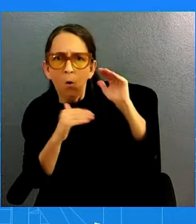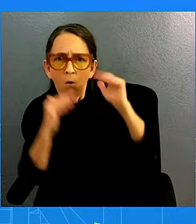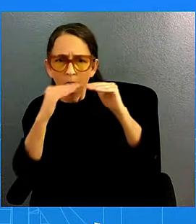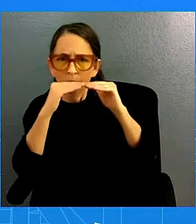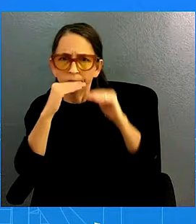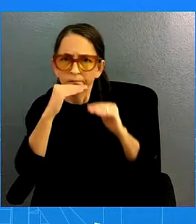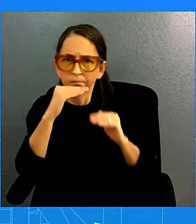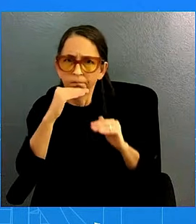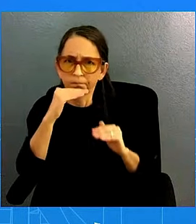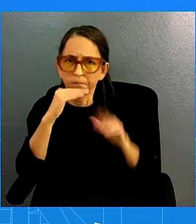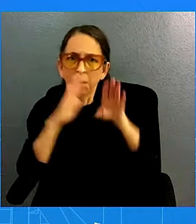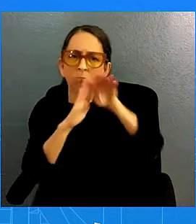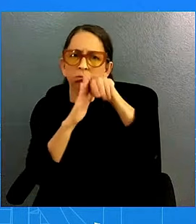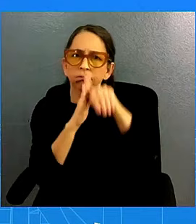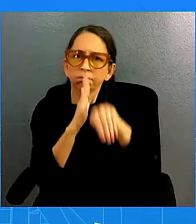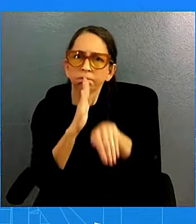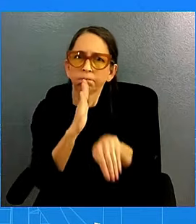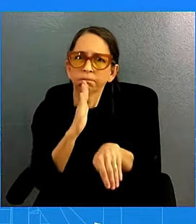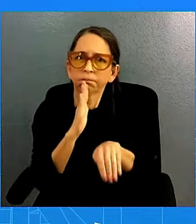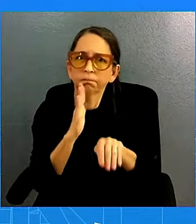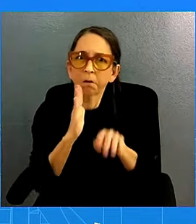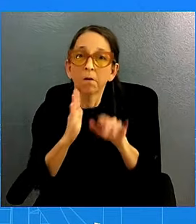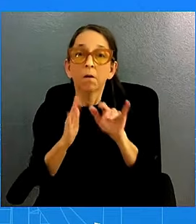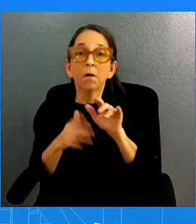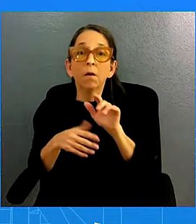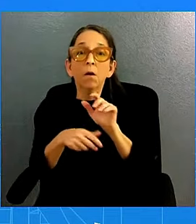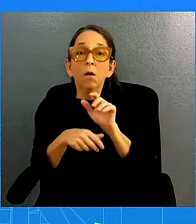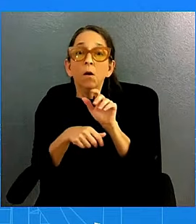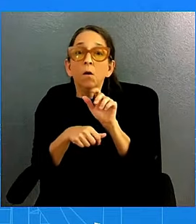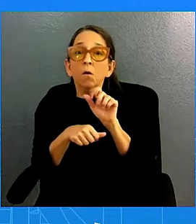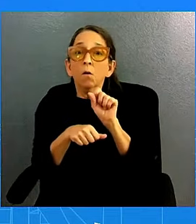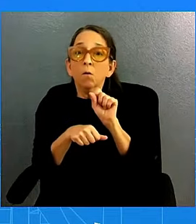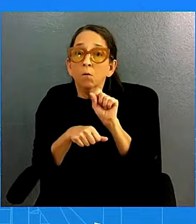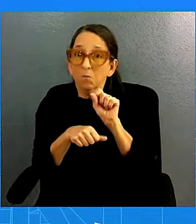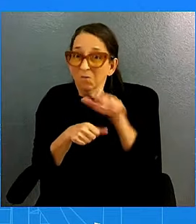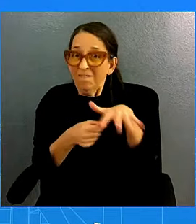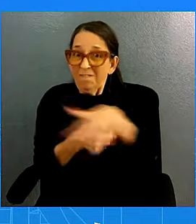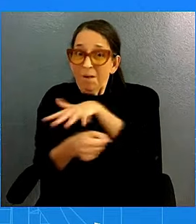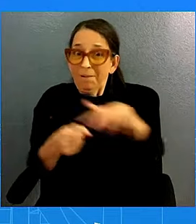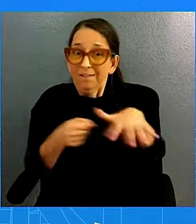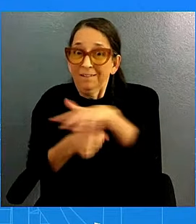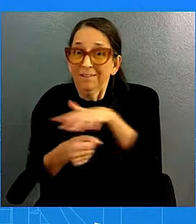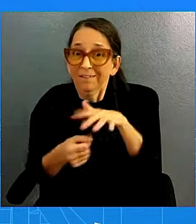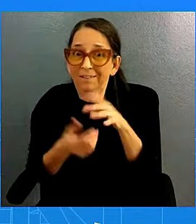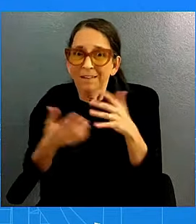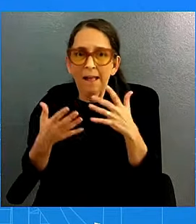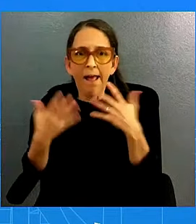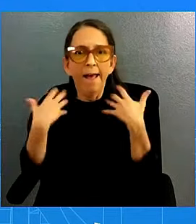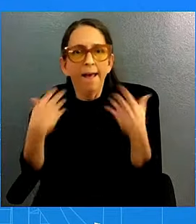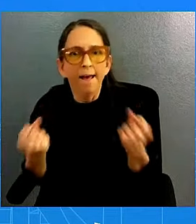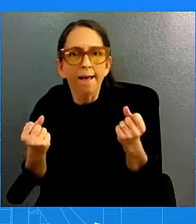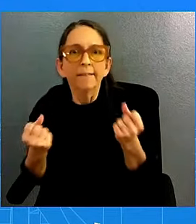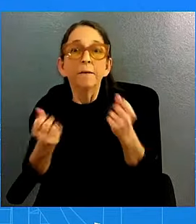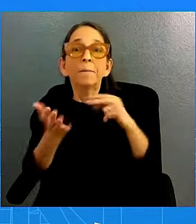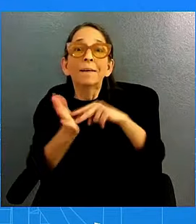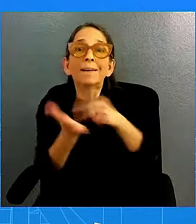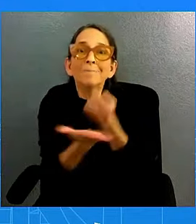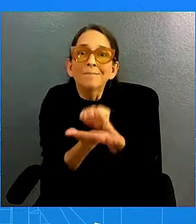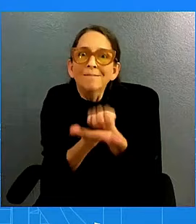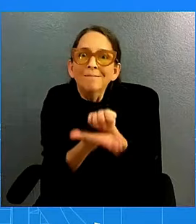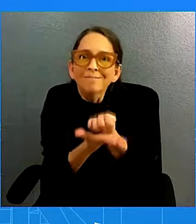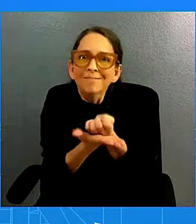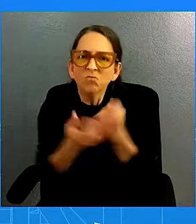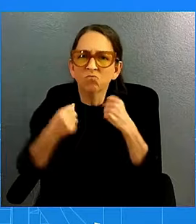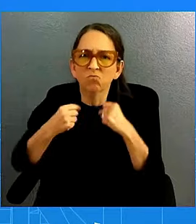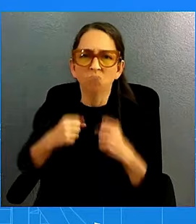solid condition. It is clear that our economy remains strong. As we're talking about foreign policy, we have the strongest economy,